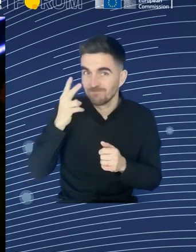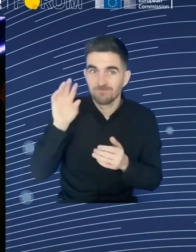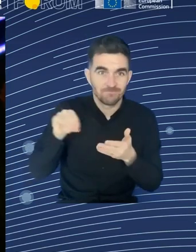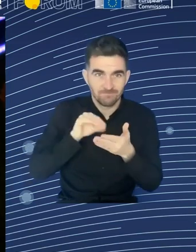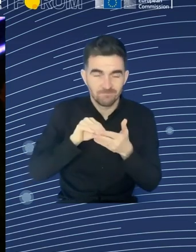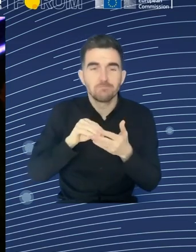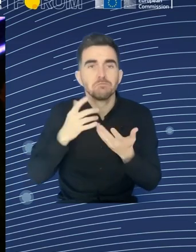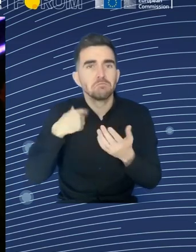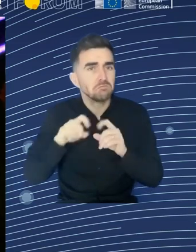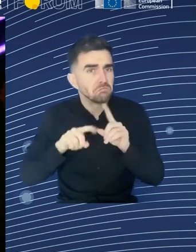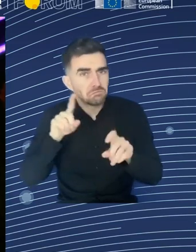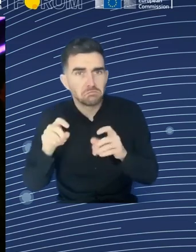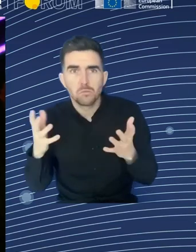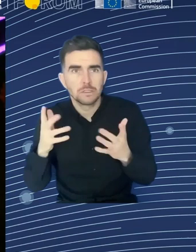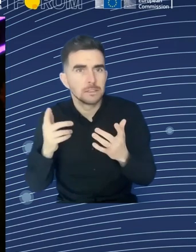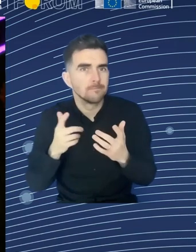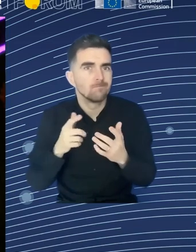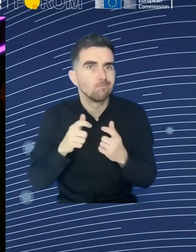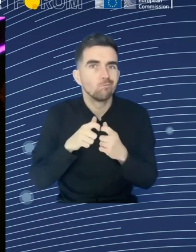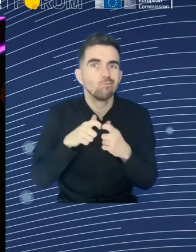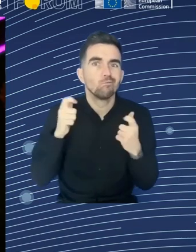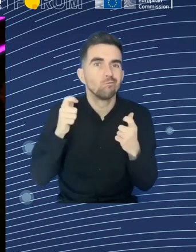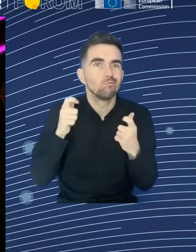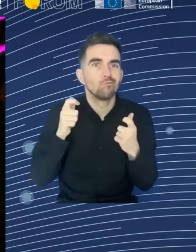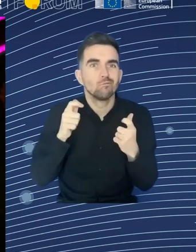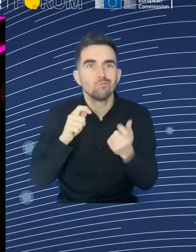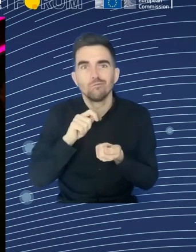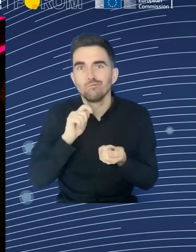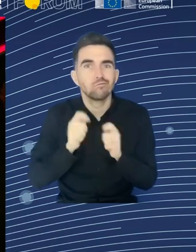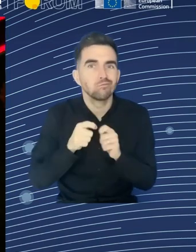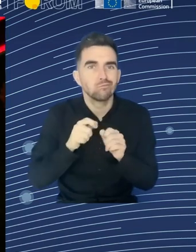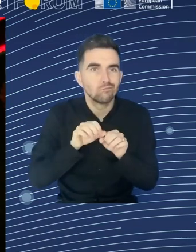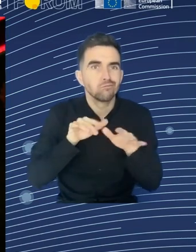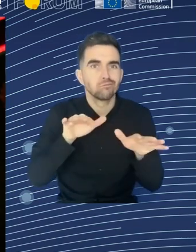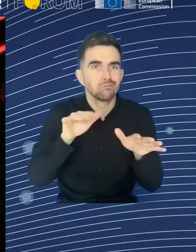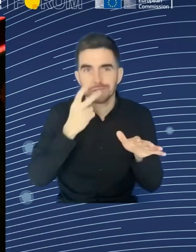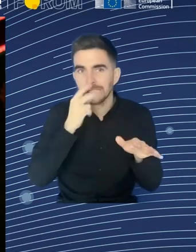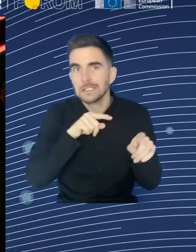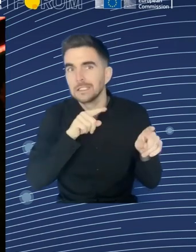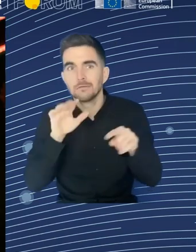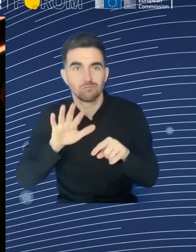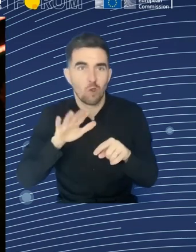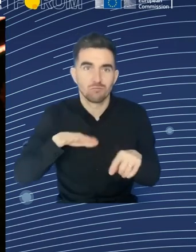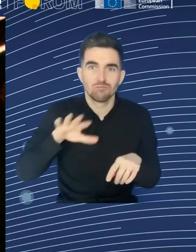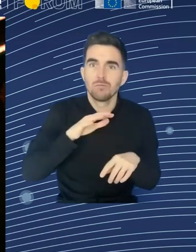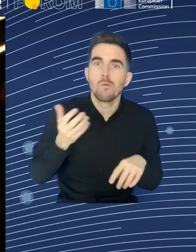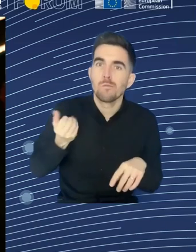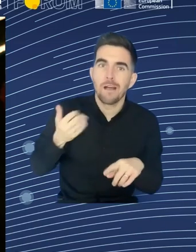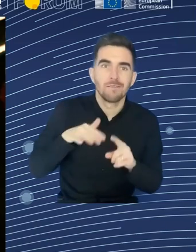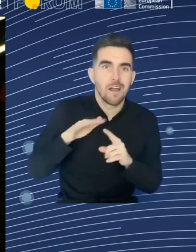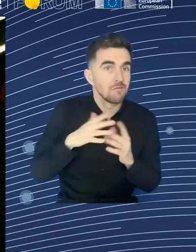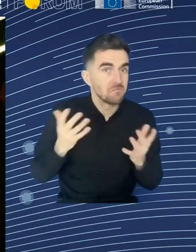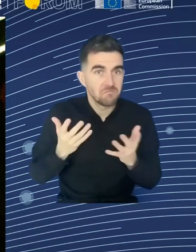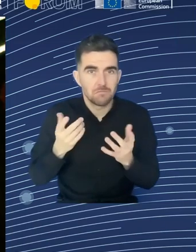please vote for your favorite there. But I'm going to start by asking our panelists, which one of those megatrends would you have voted for, Agnieszka?